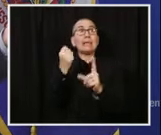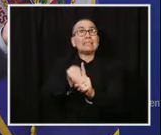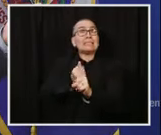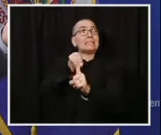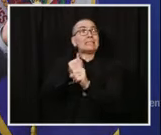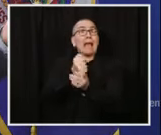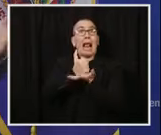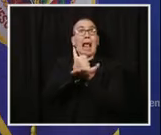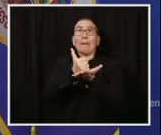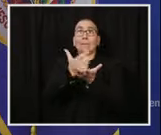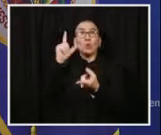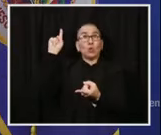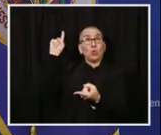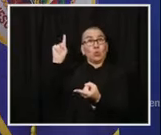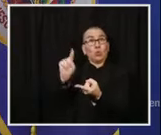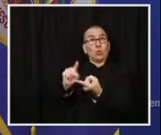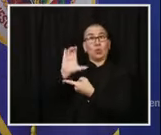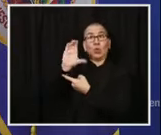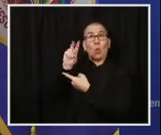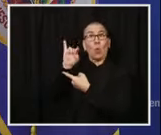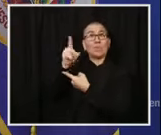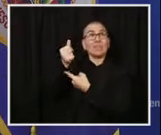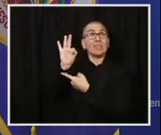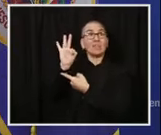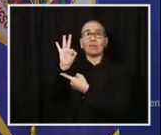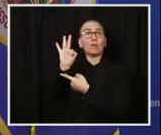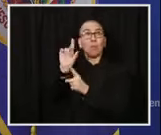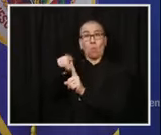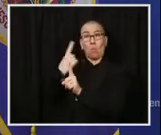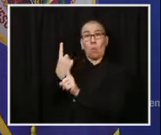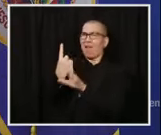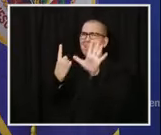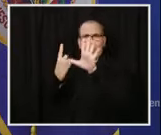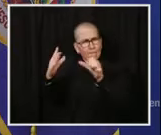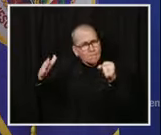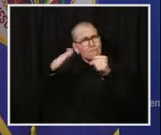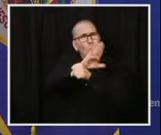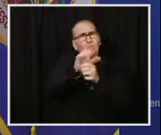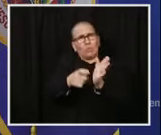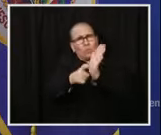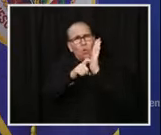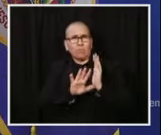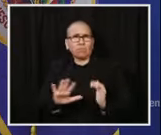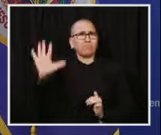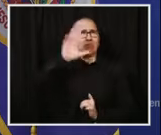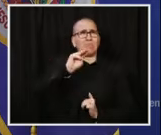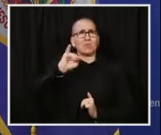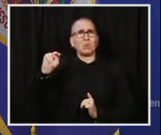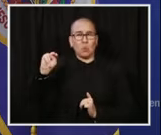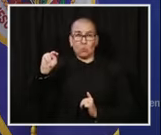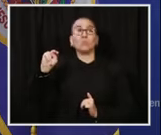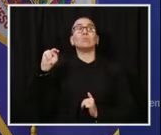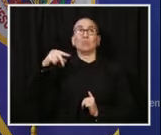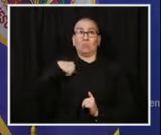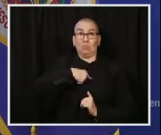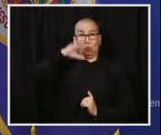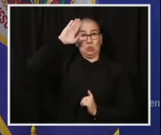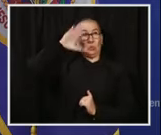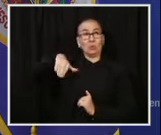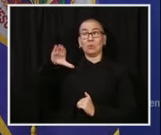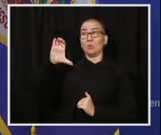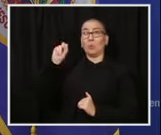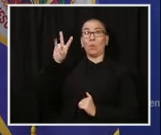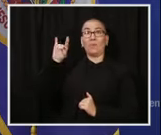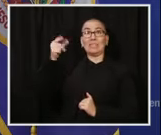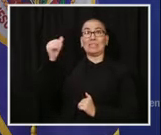same across this state. The one thing we do know is it's very dangerous with COVID-19, and